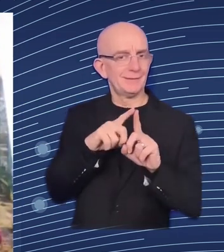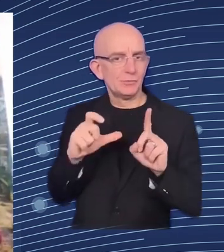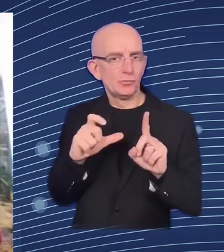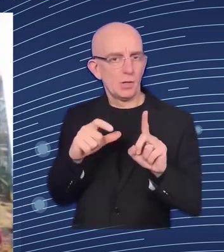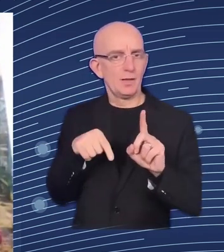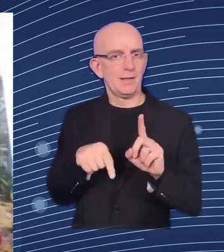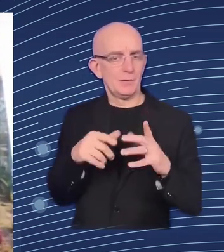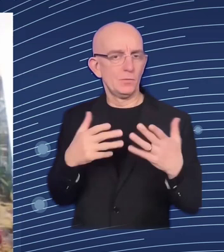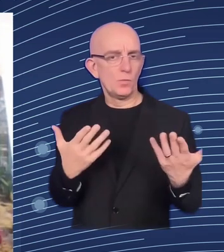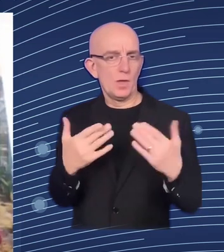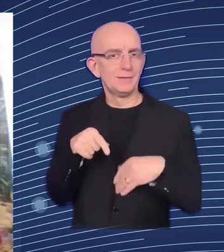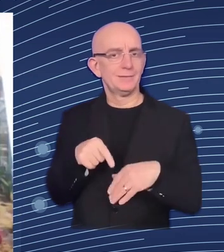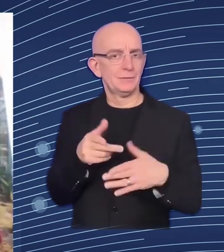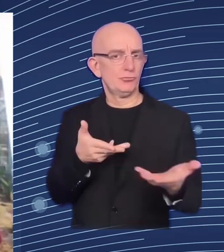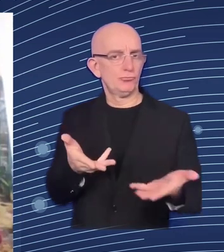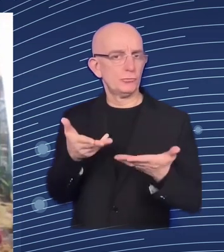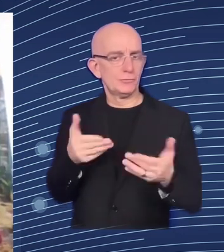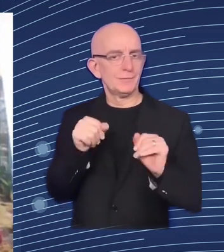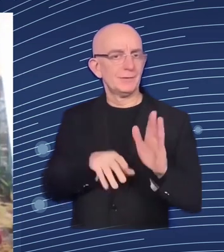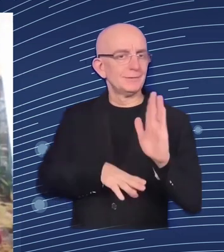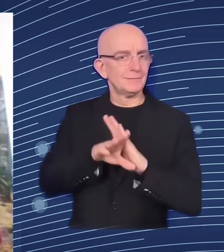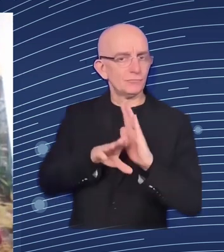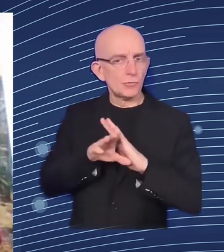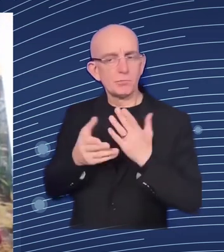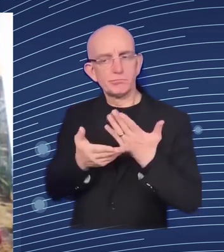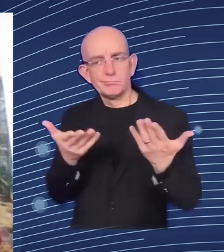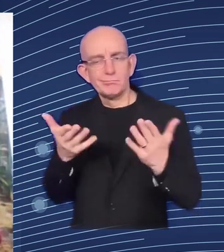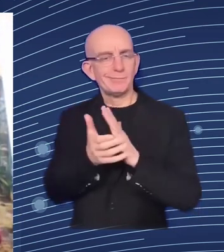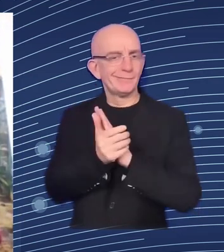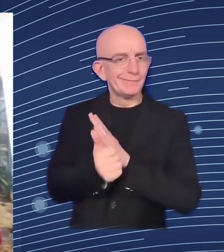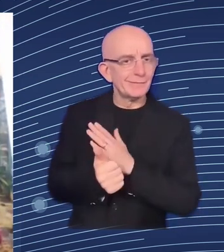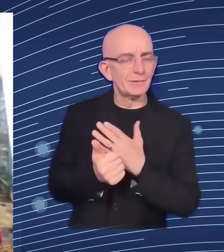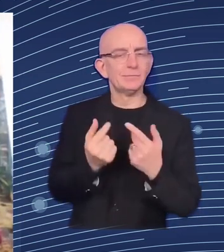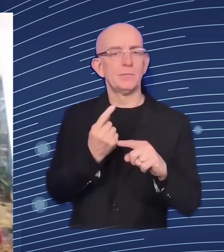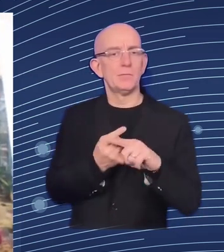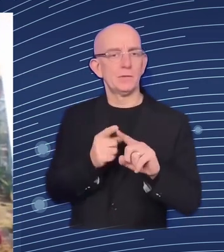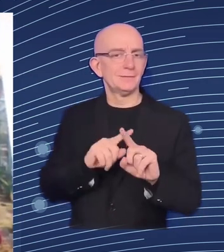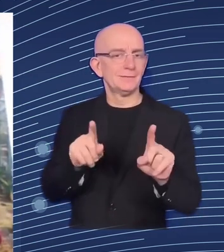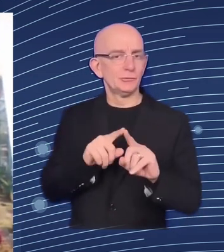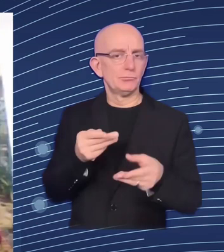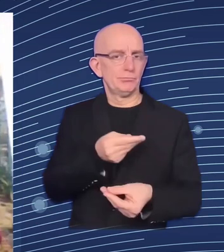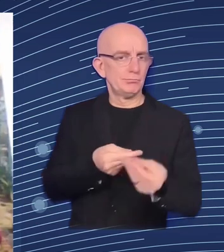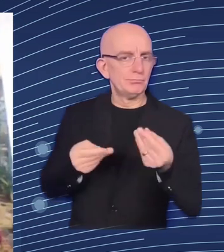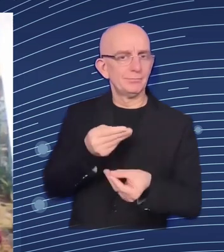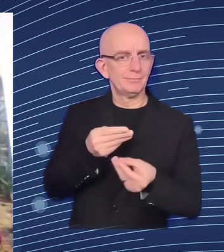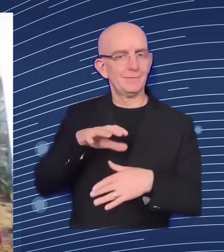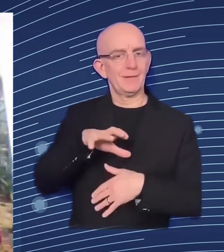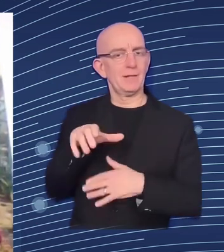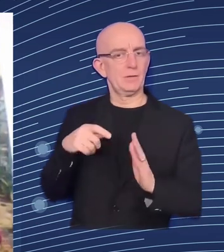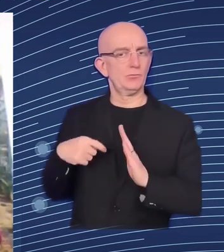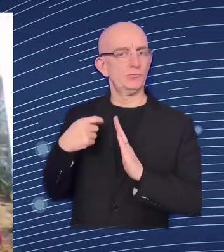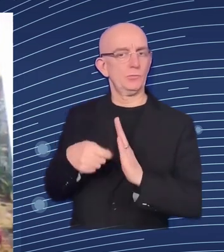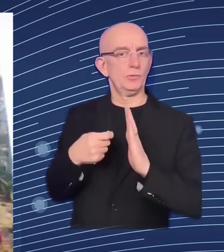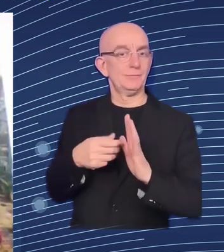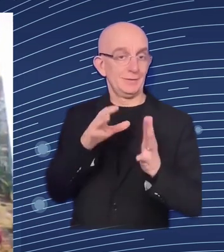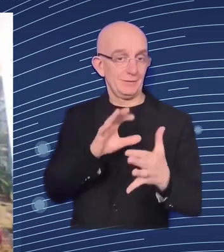national project which is the part of the da ecosystem da is a digital brand of ukraine and i think that i